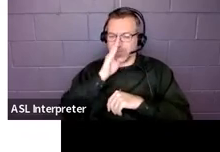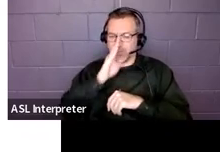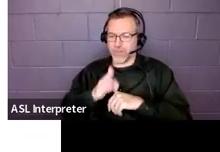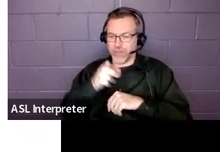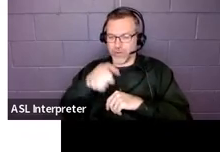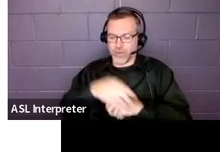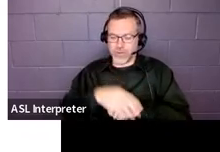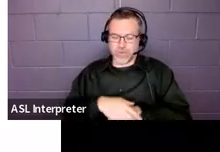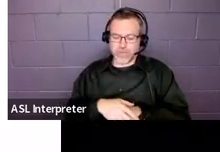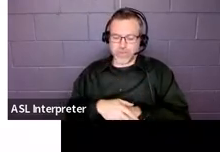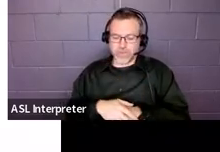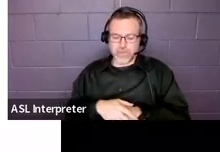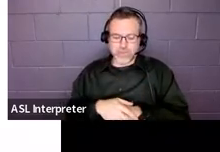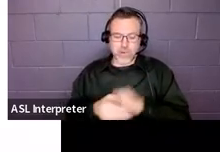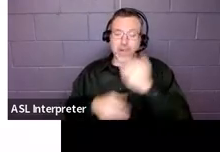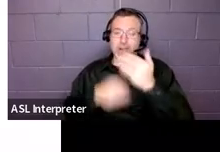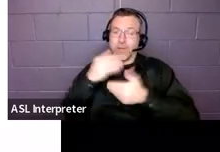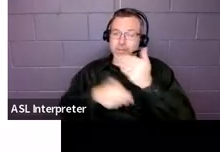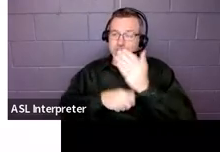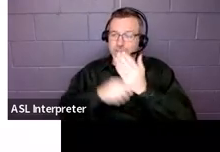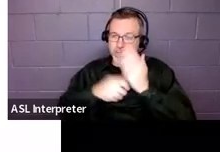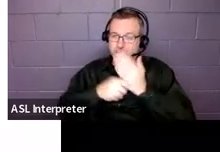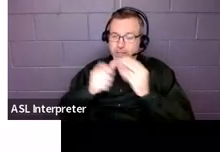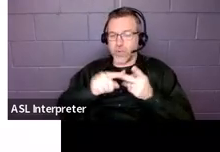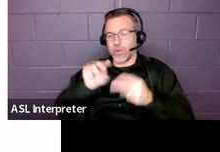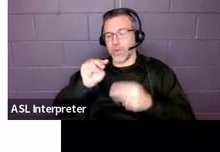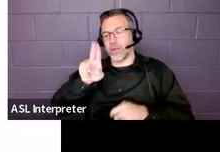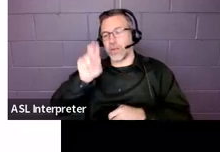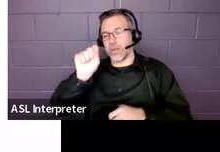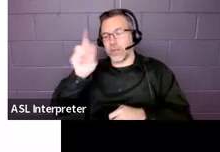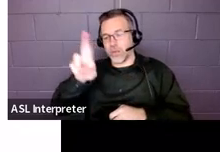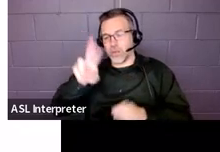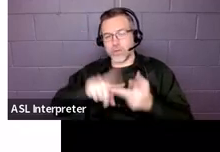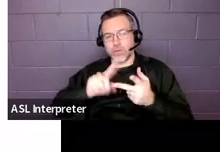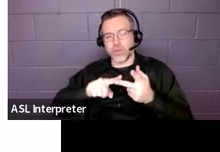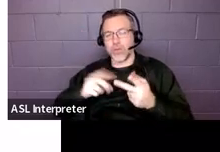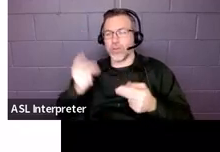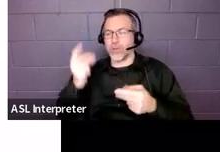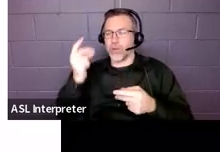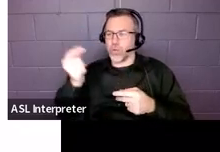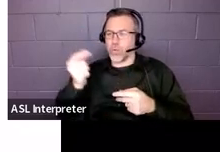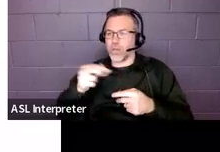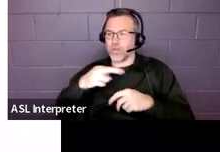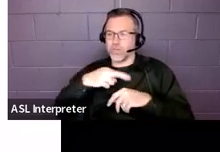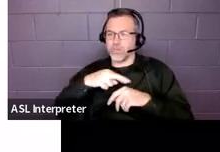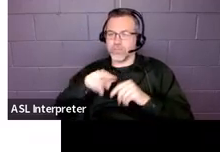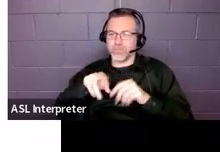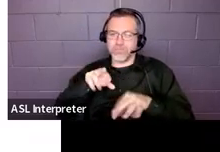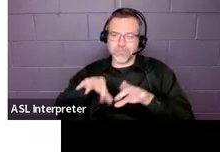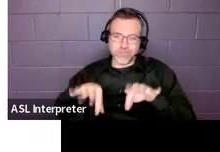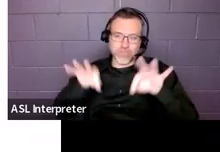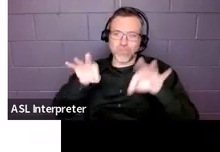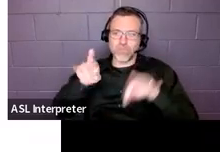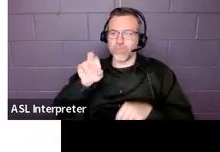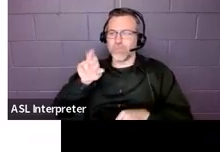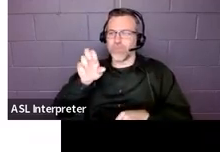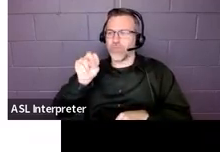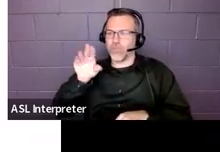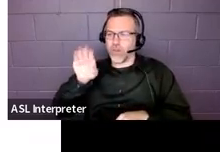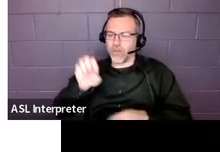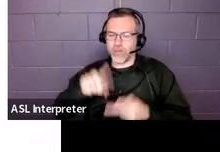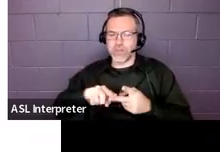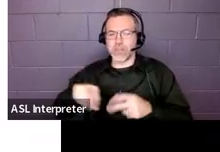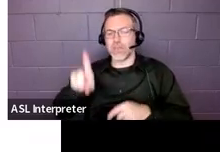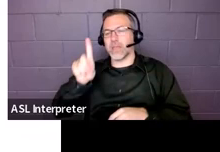get the procedural manual, Muser, the quick reference doc, the office hours schedule,